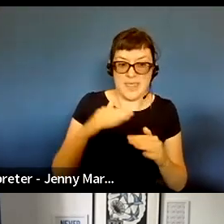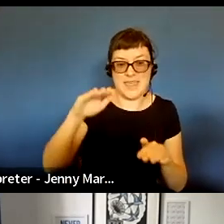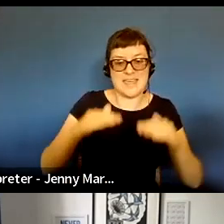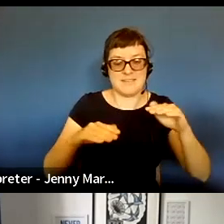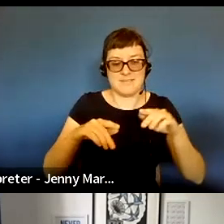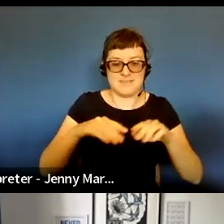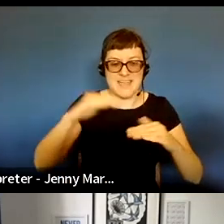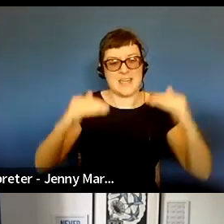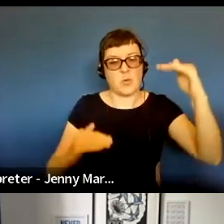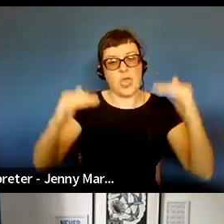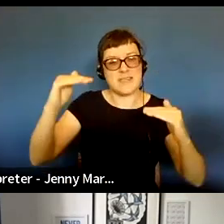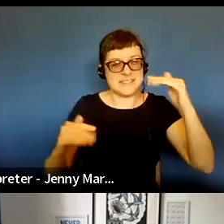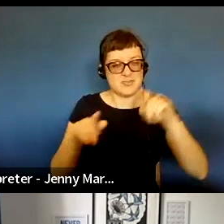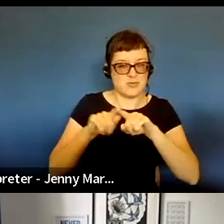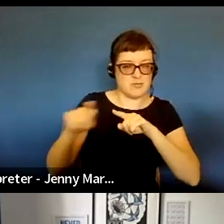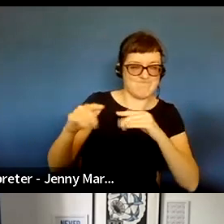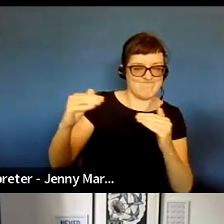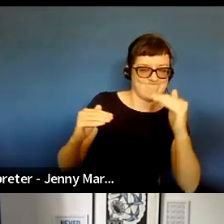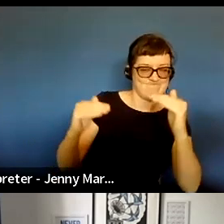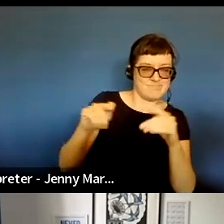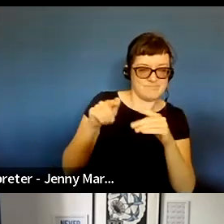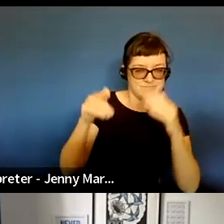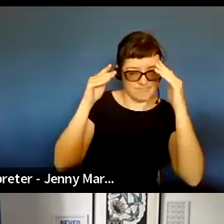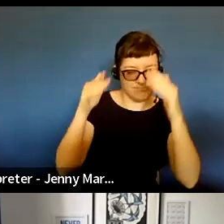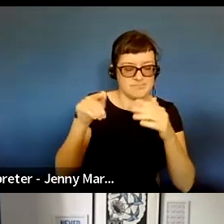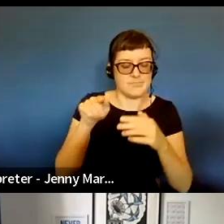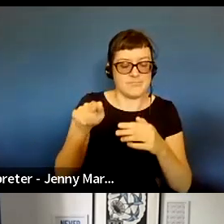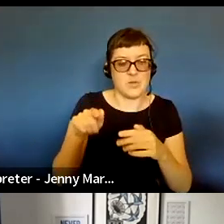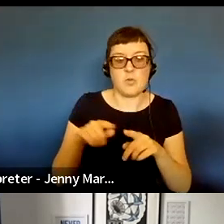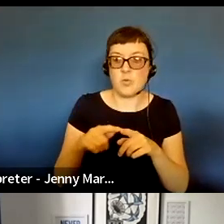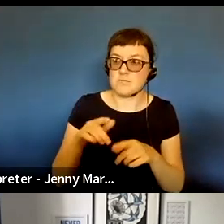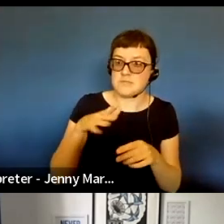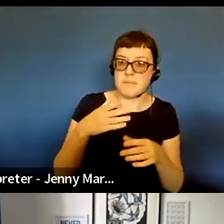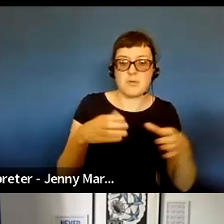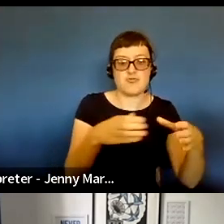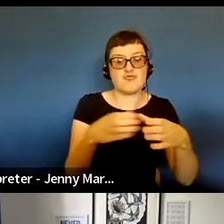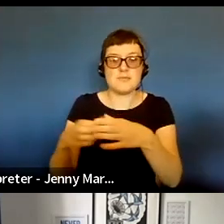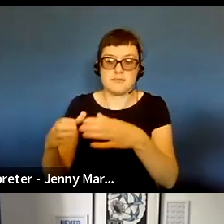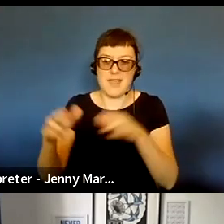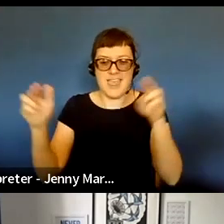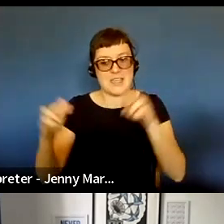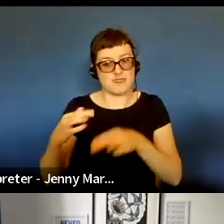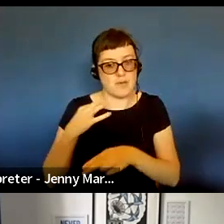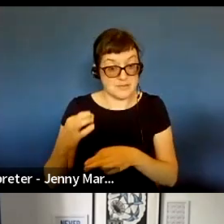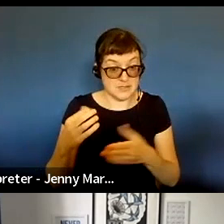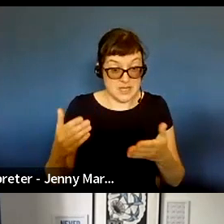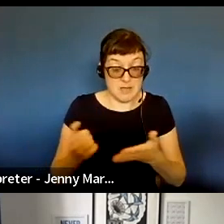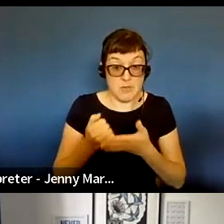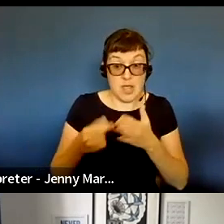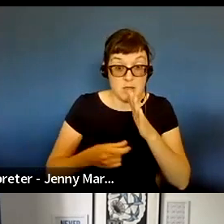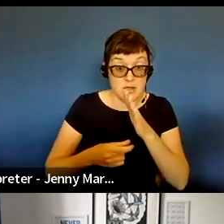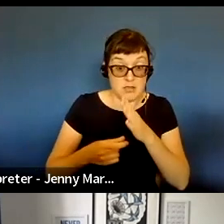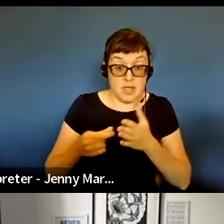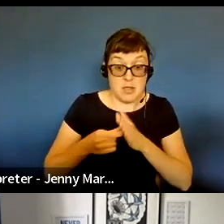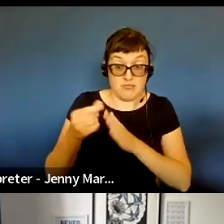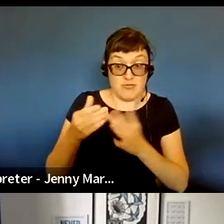prioritising bursaries and opportunities for certain demographic groups. But what about art form groups, is